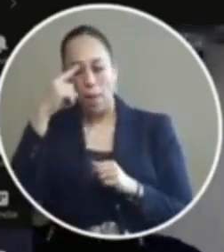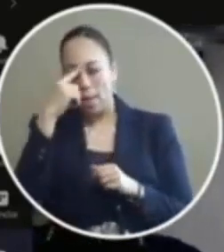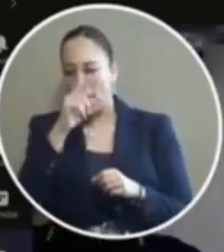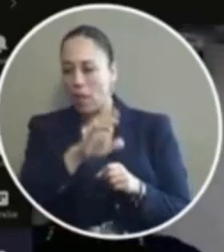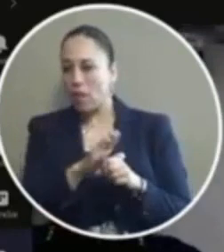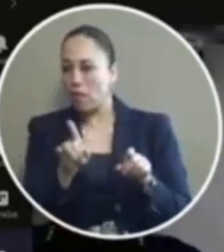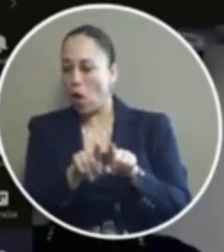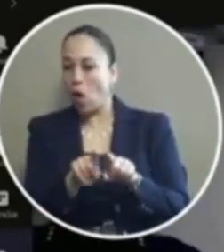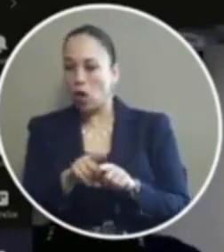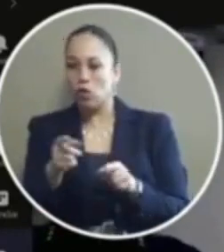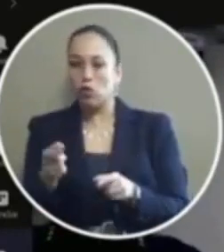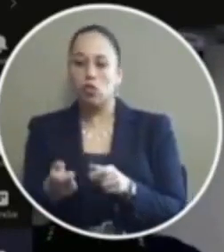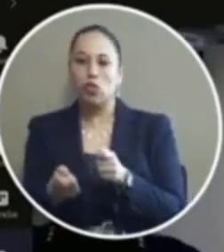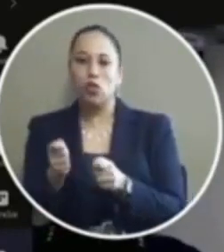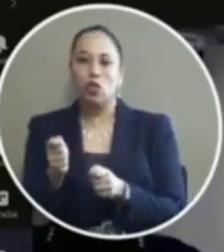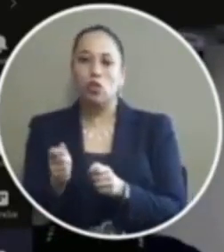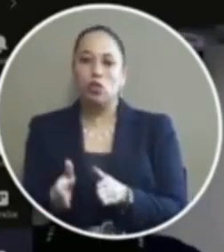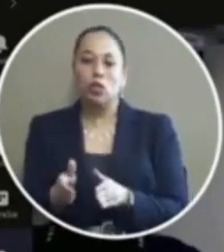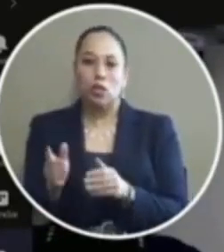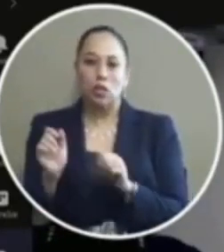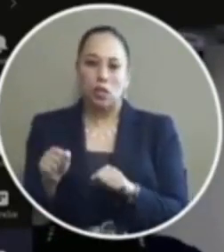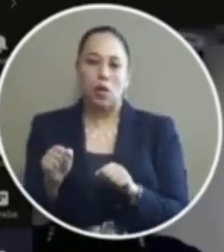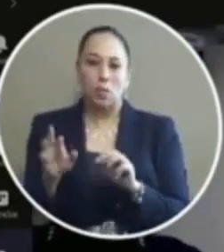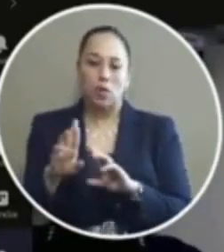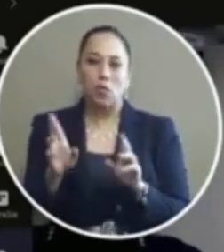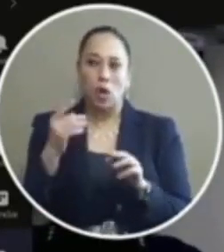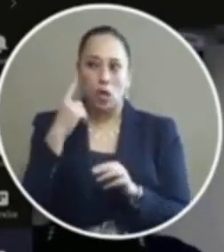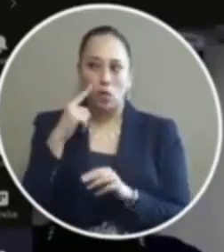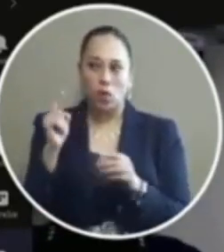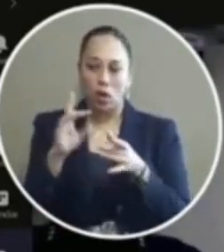judge Morales might be available for comment